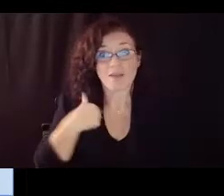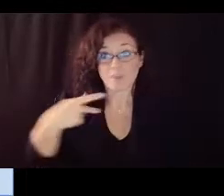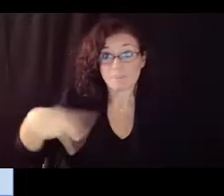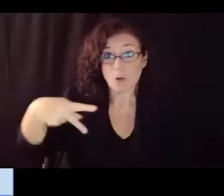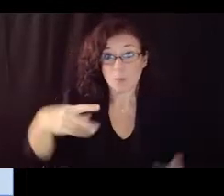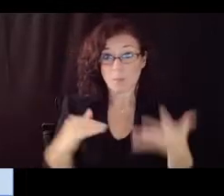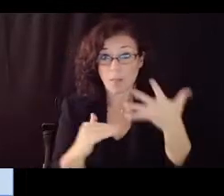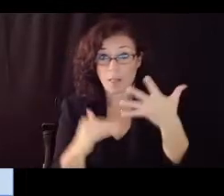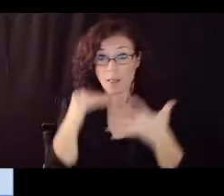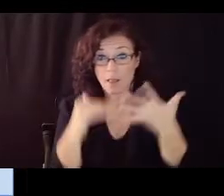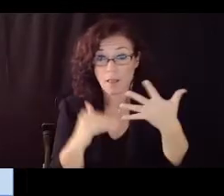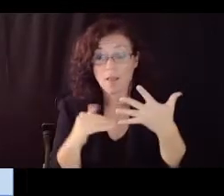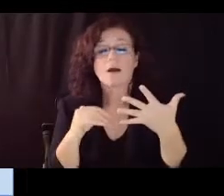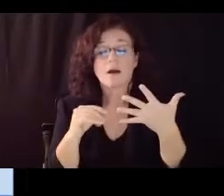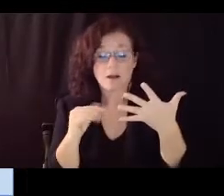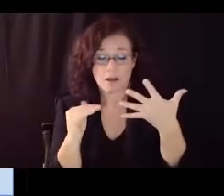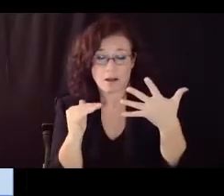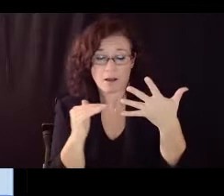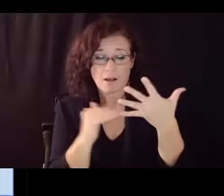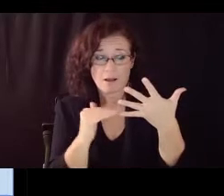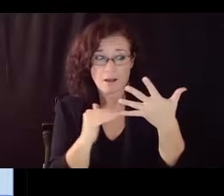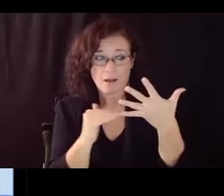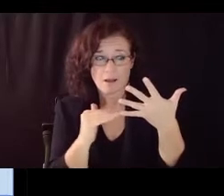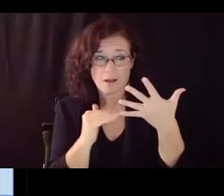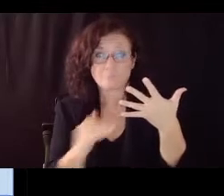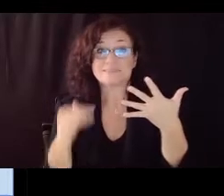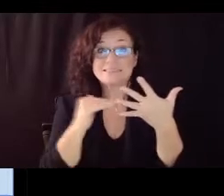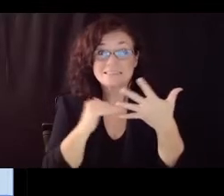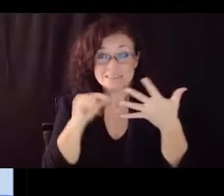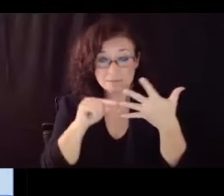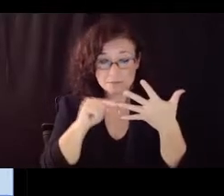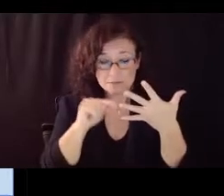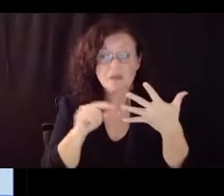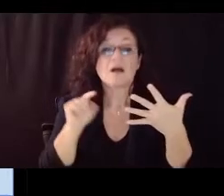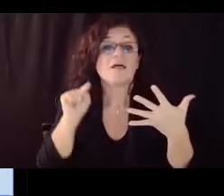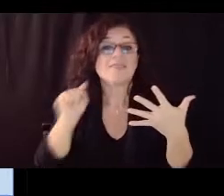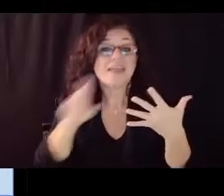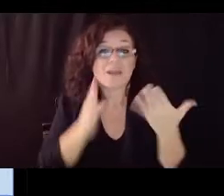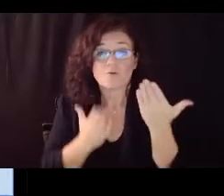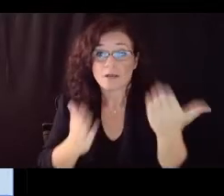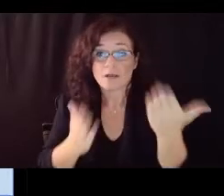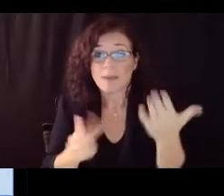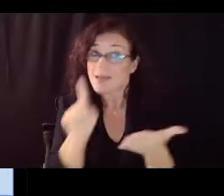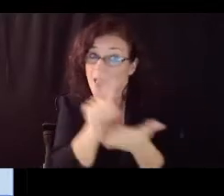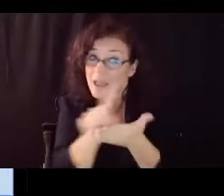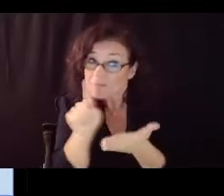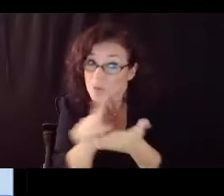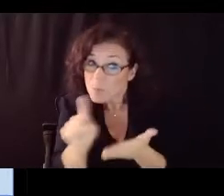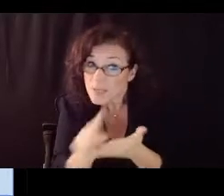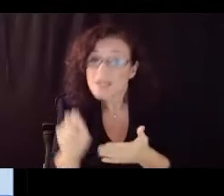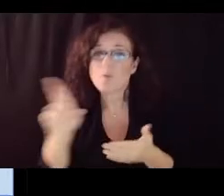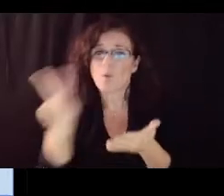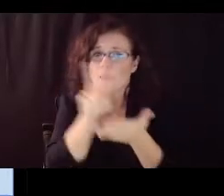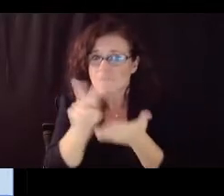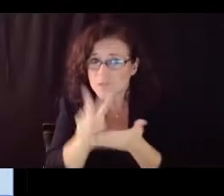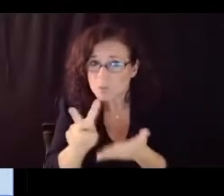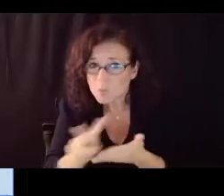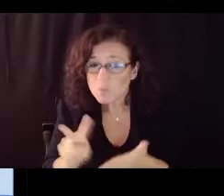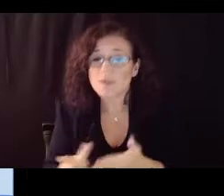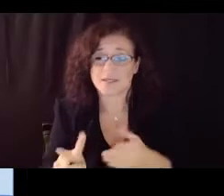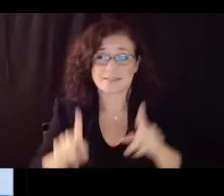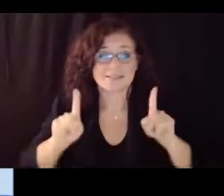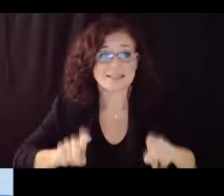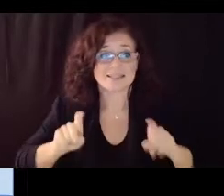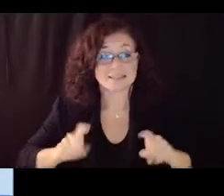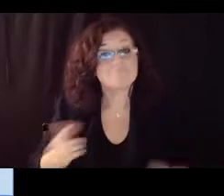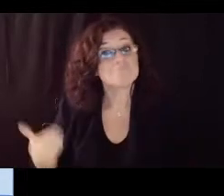be weekly or every other week testing or staff that's much more frequent than our every two